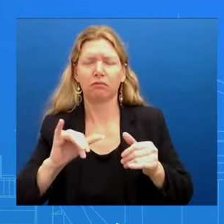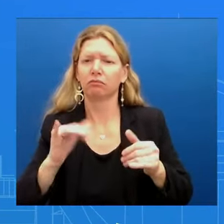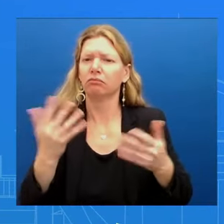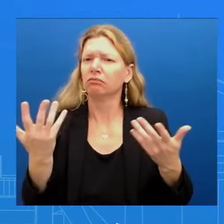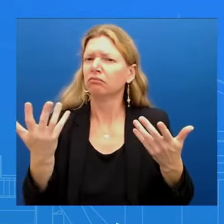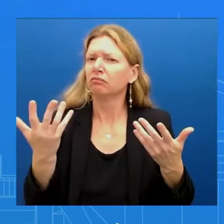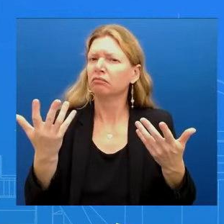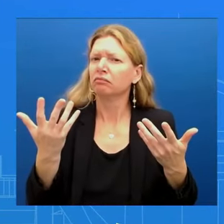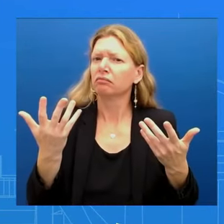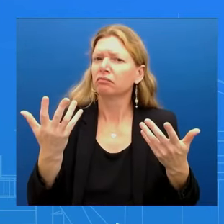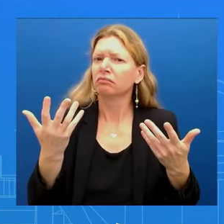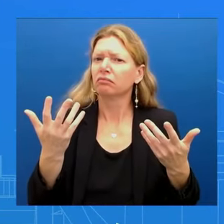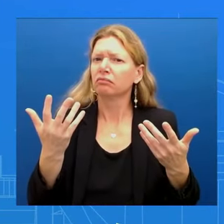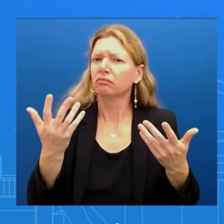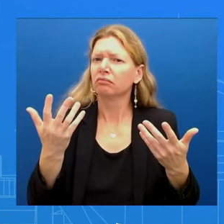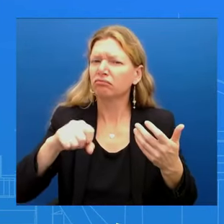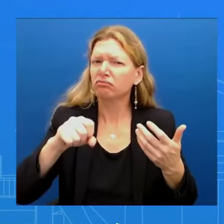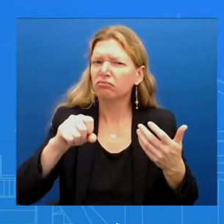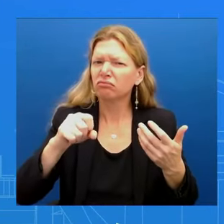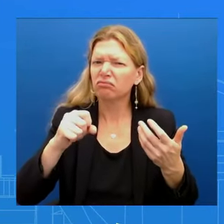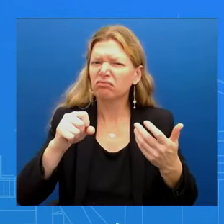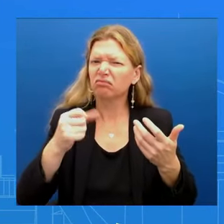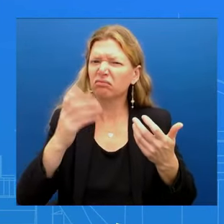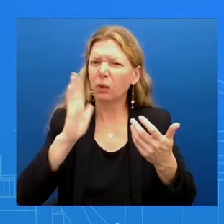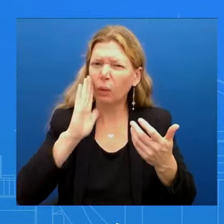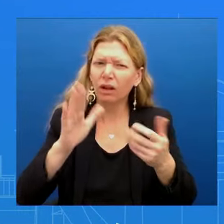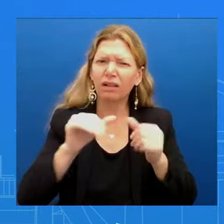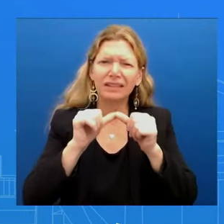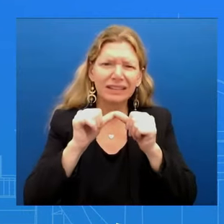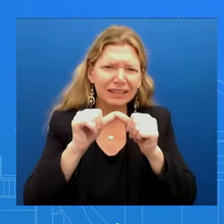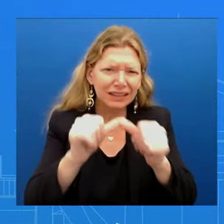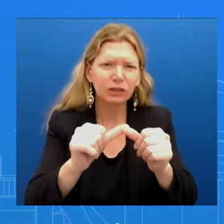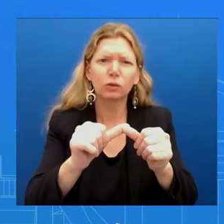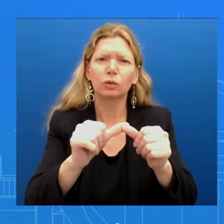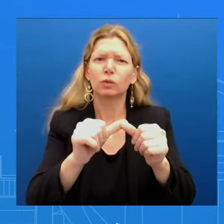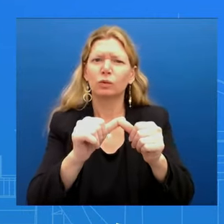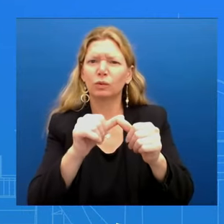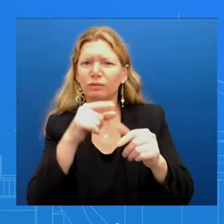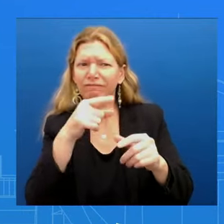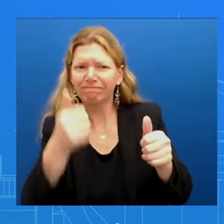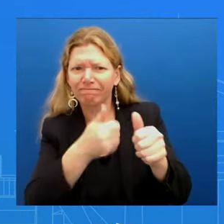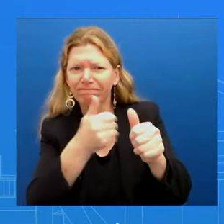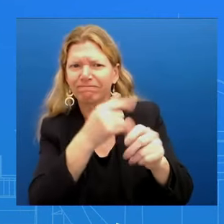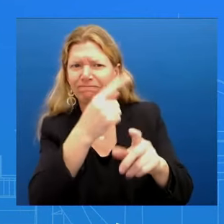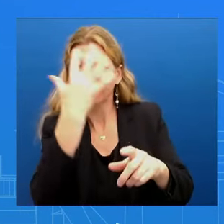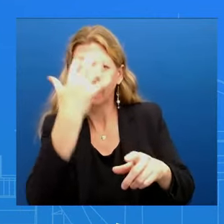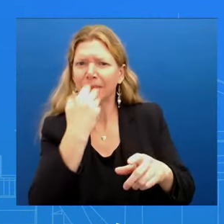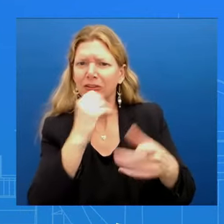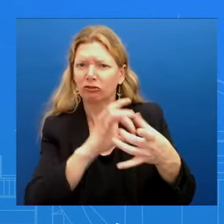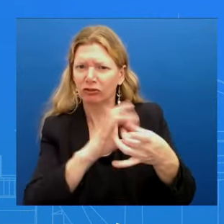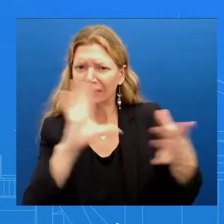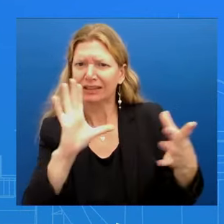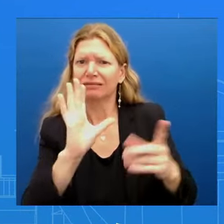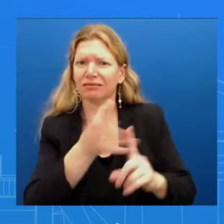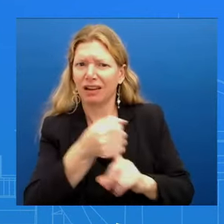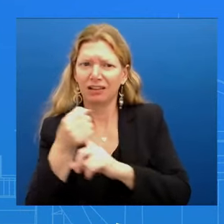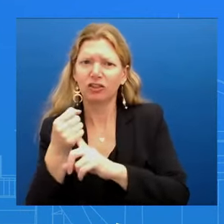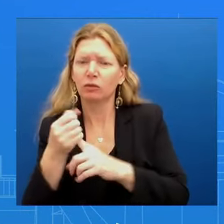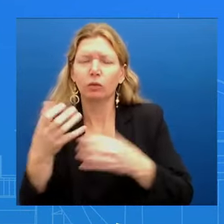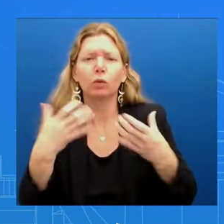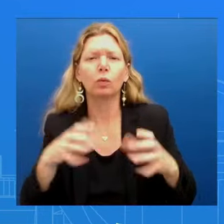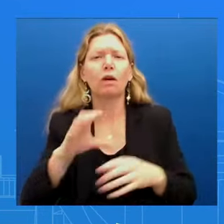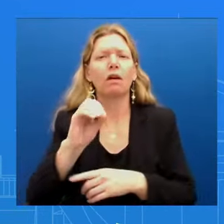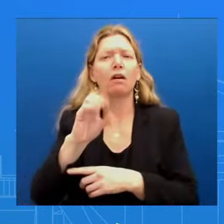as they should we don't want to see another October 7th what we said is that we don't believe that it's advisable to go in in a major way in Rafa